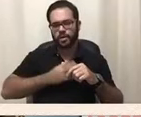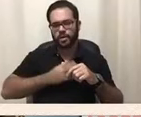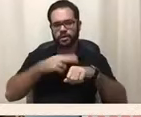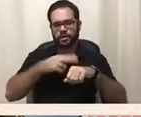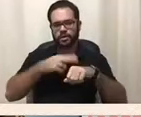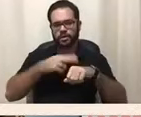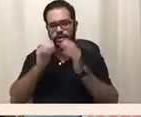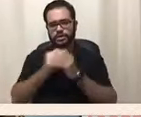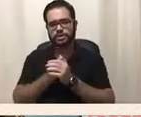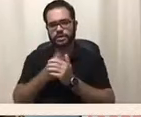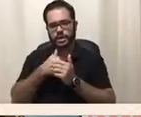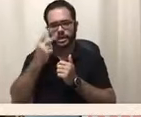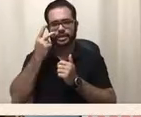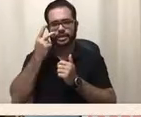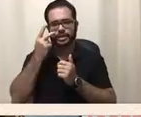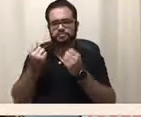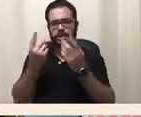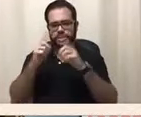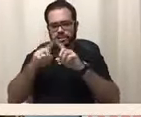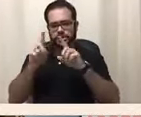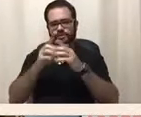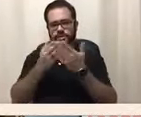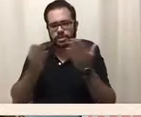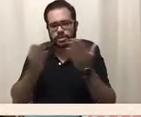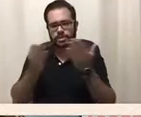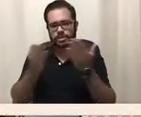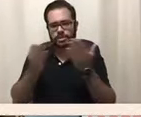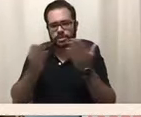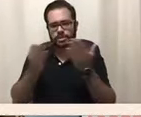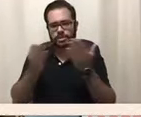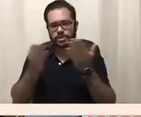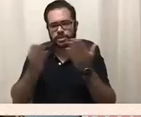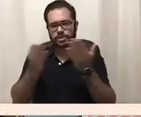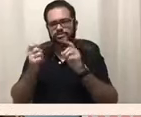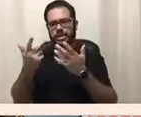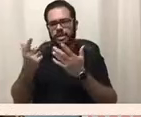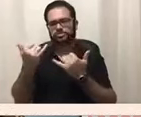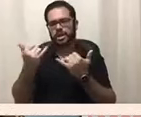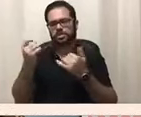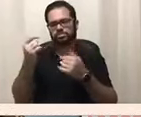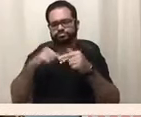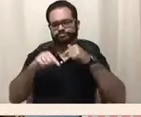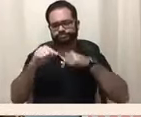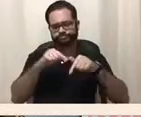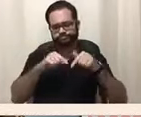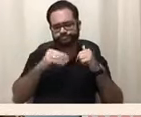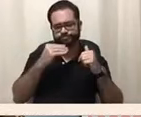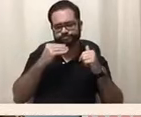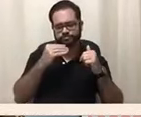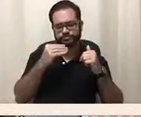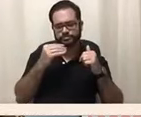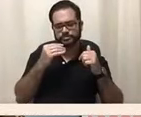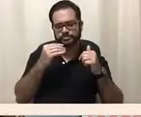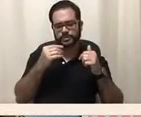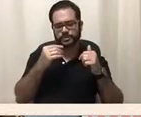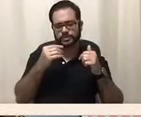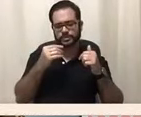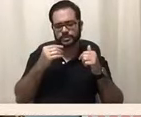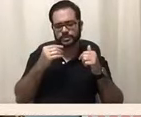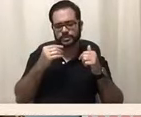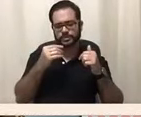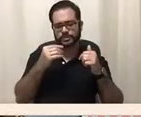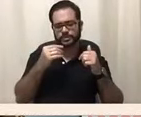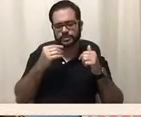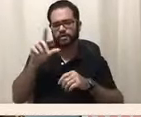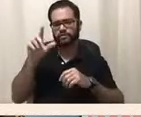bringing it back home for us. There's been some things that took place right here in Florida. But our council,